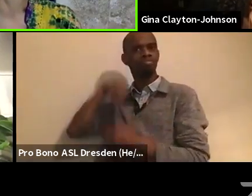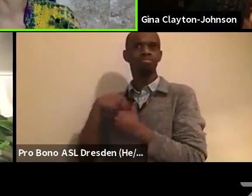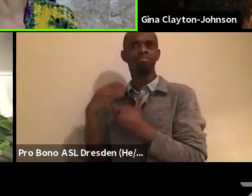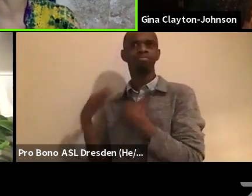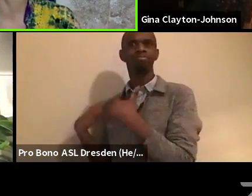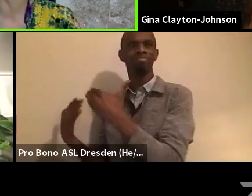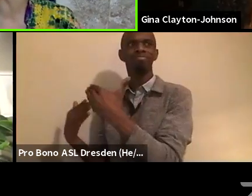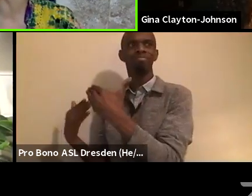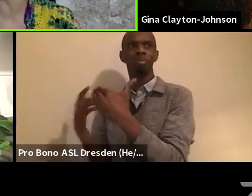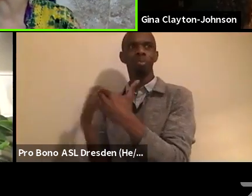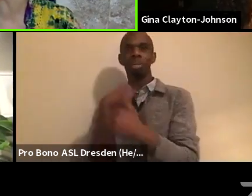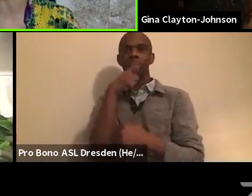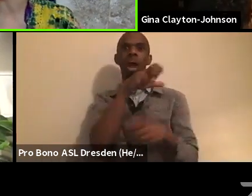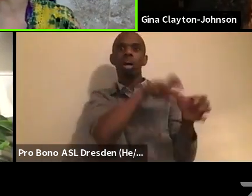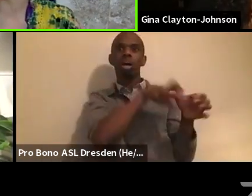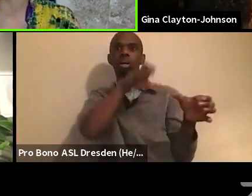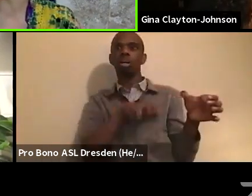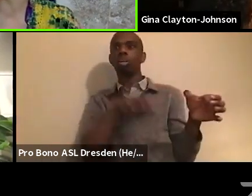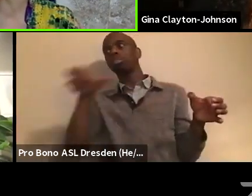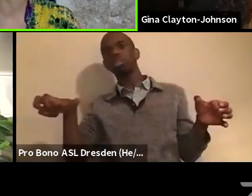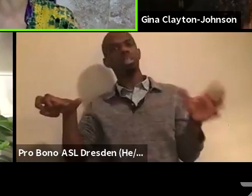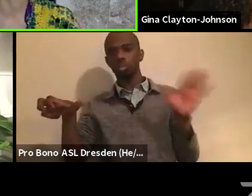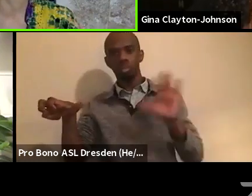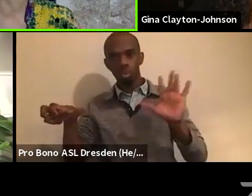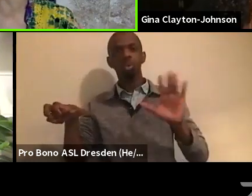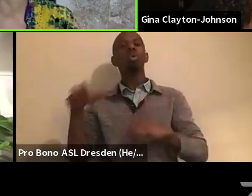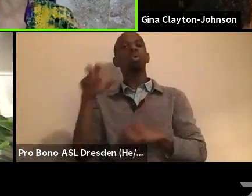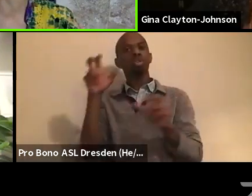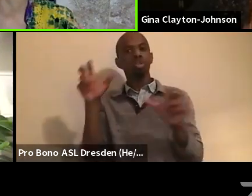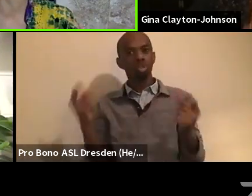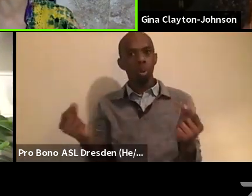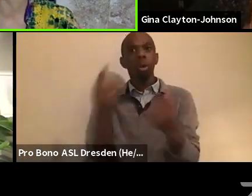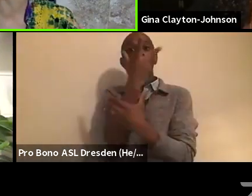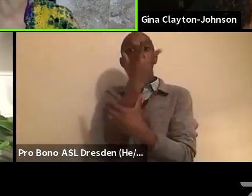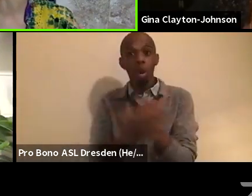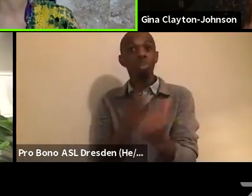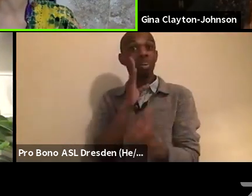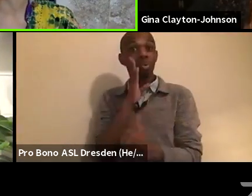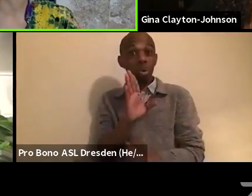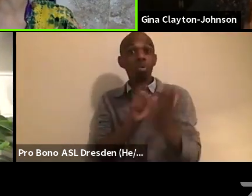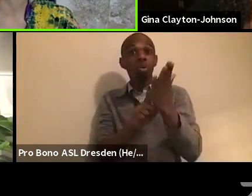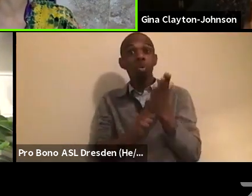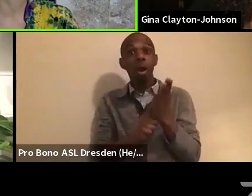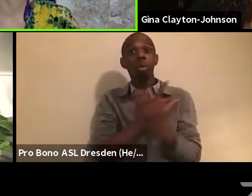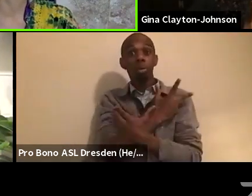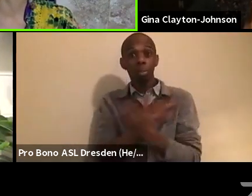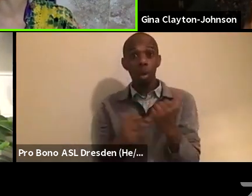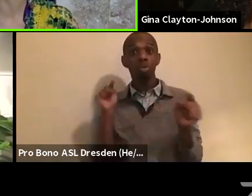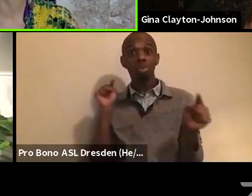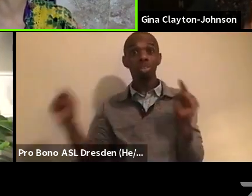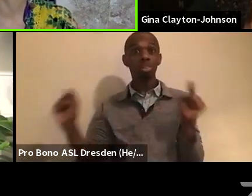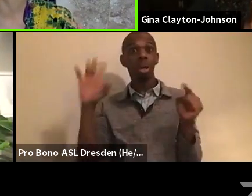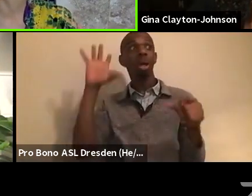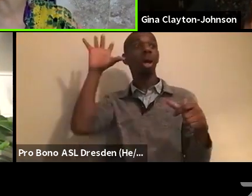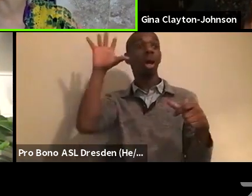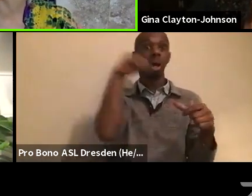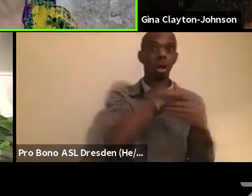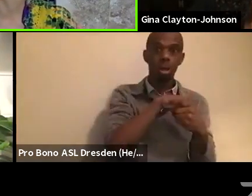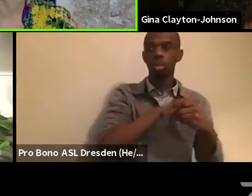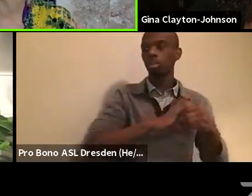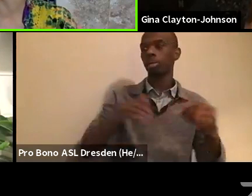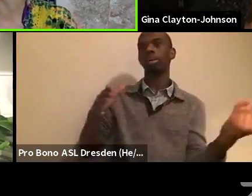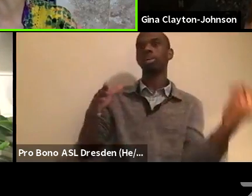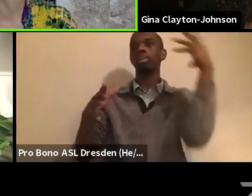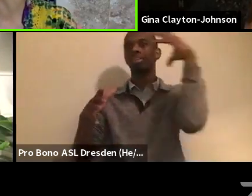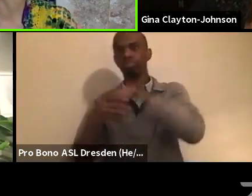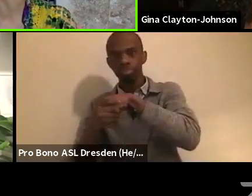Can you talk about that? How, um, protest and organizing on the ground, um, as well as policy work, um,